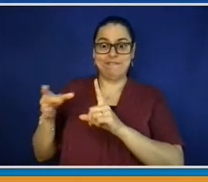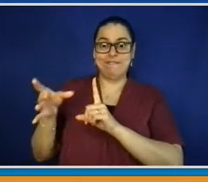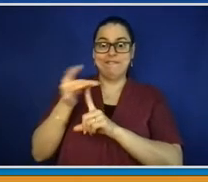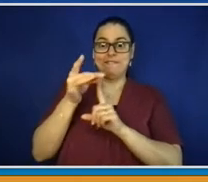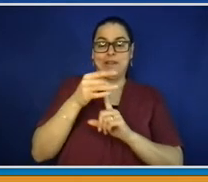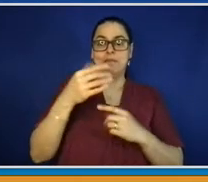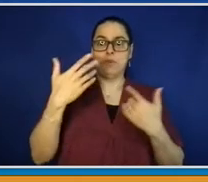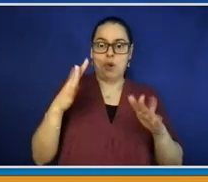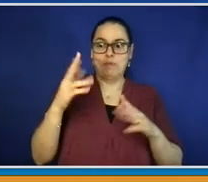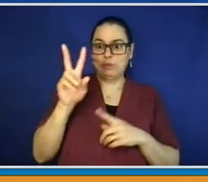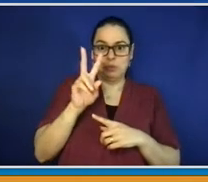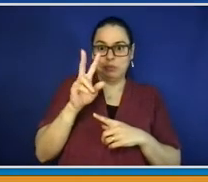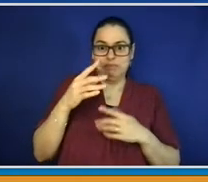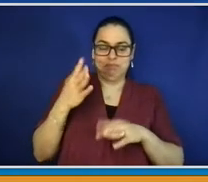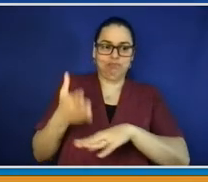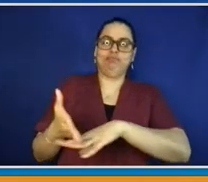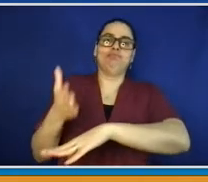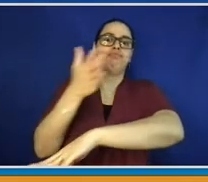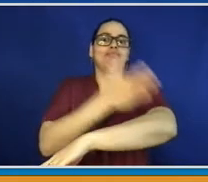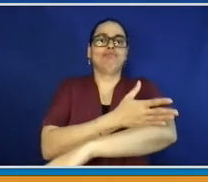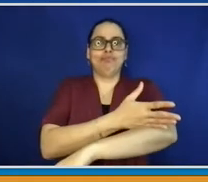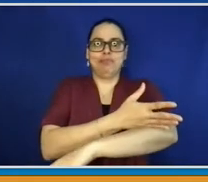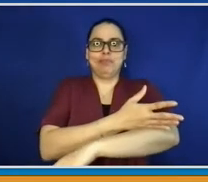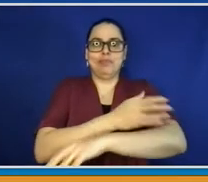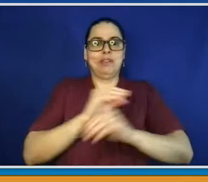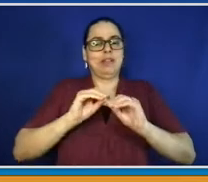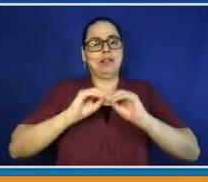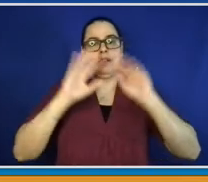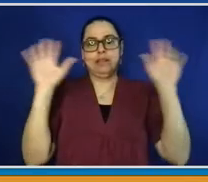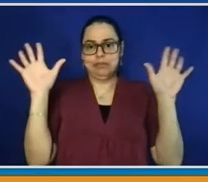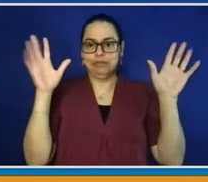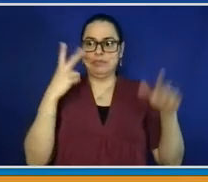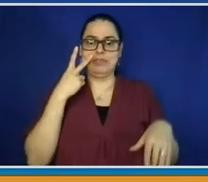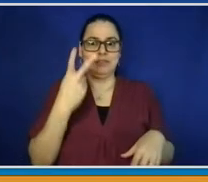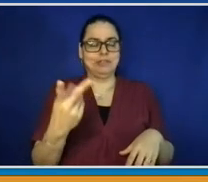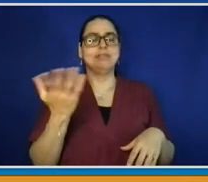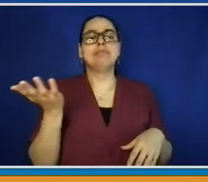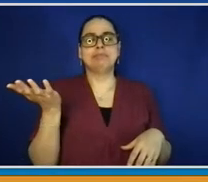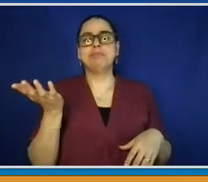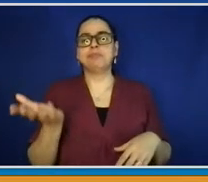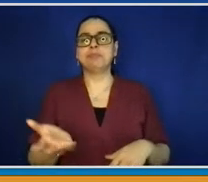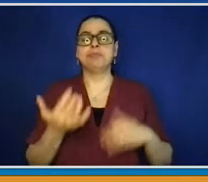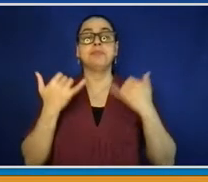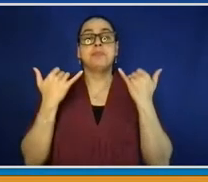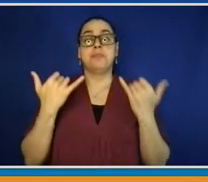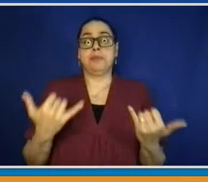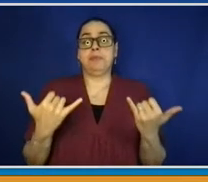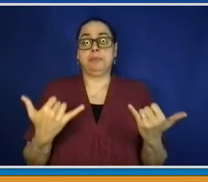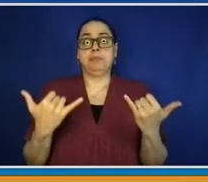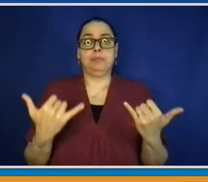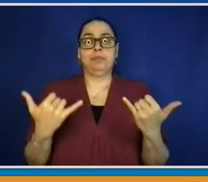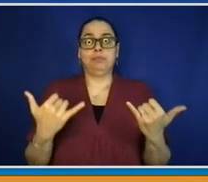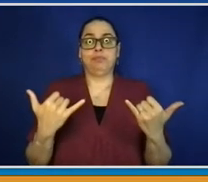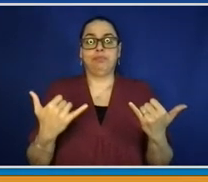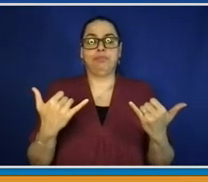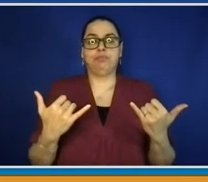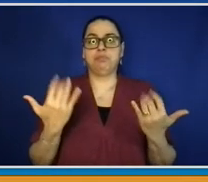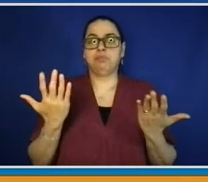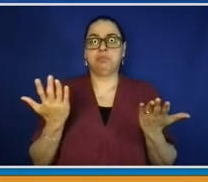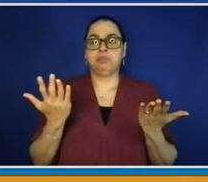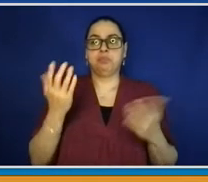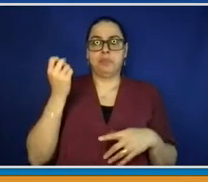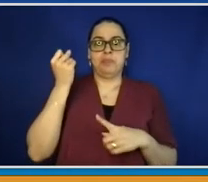operative number that New York State is now using, and we will use this as well as the correlation number, is what